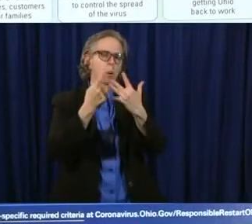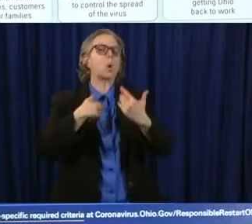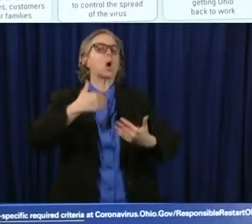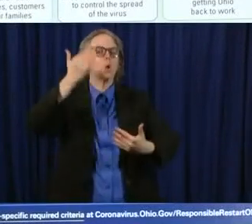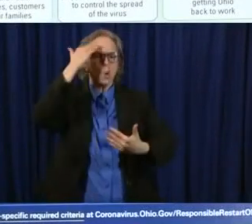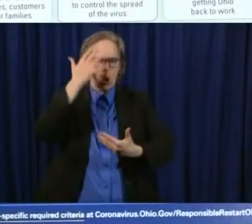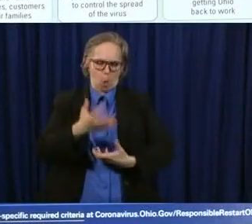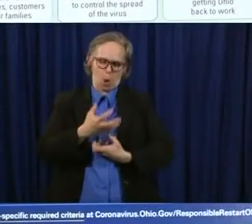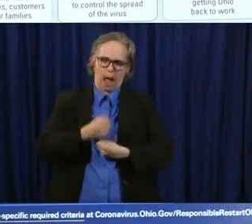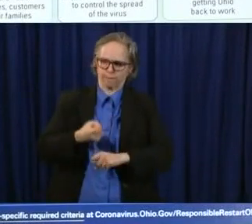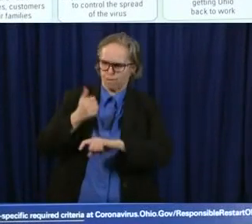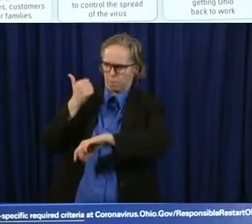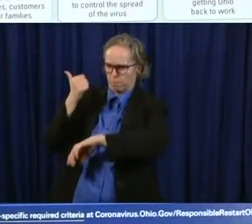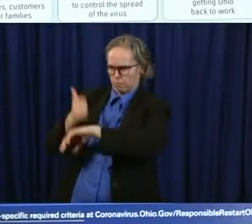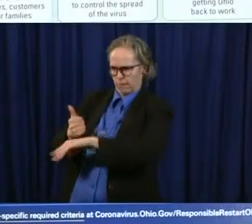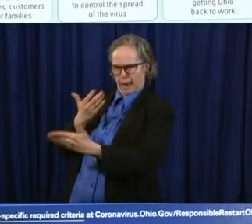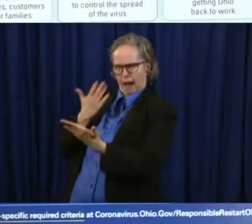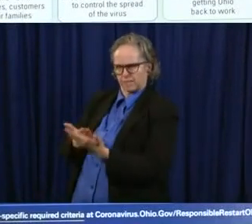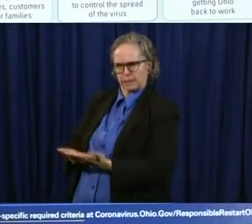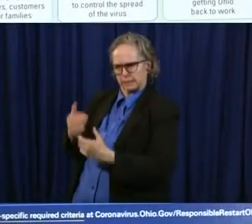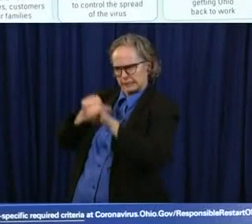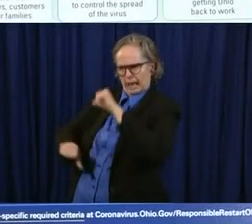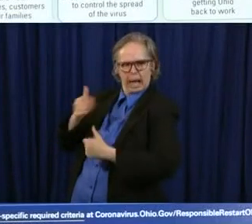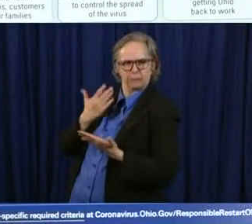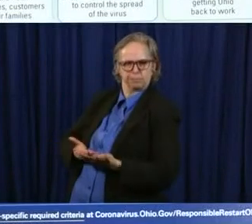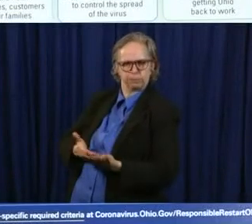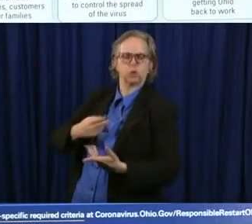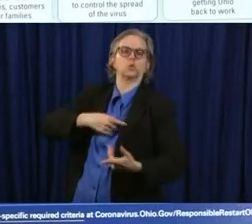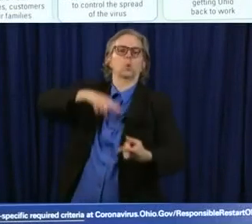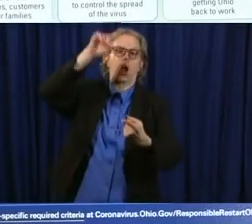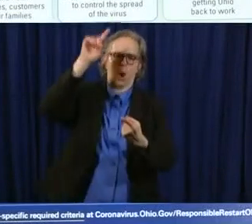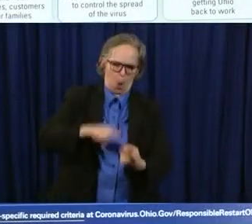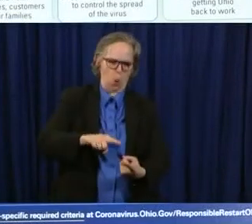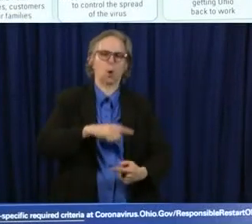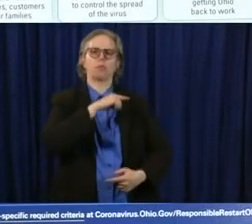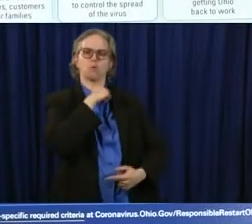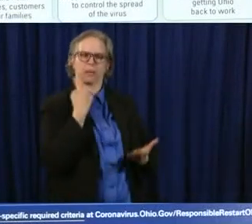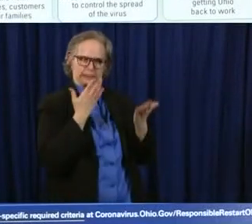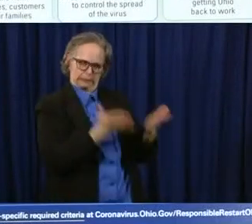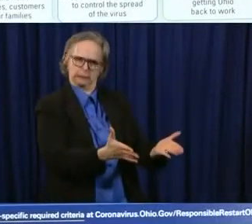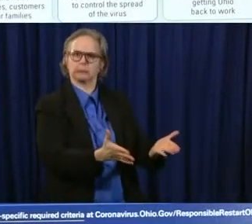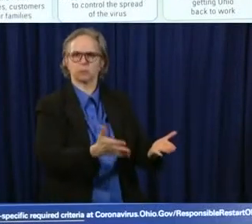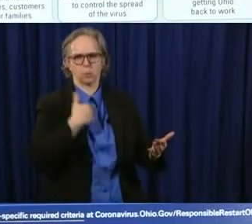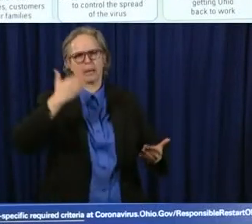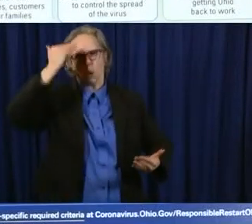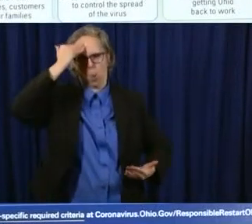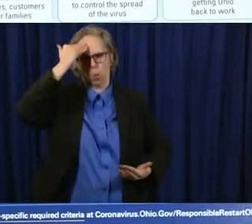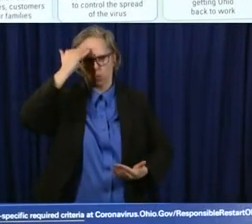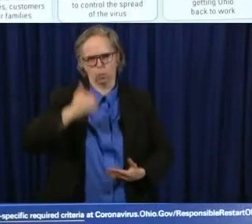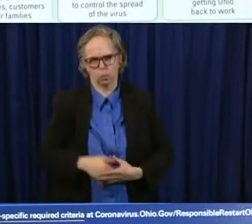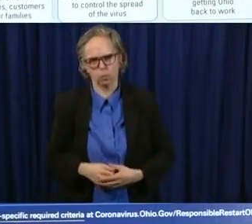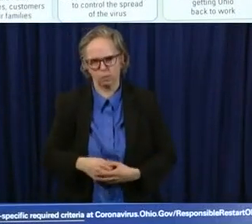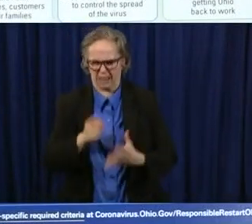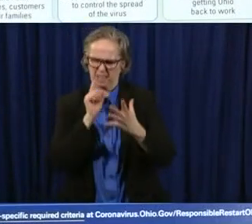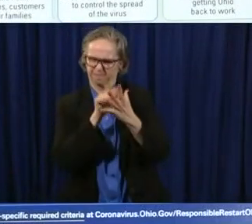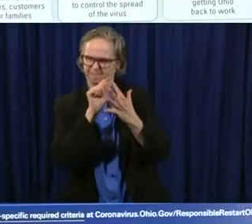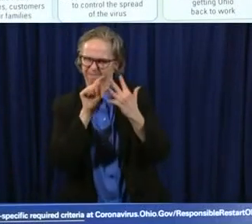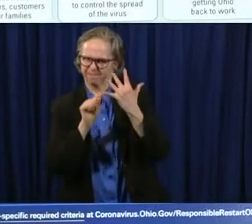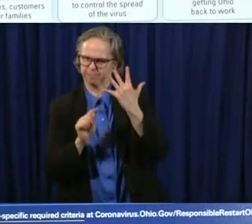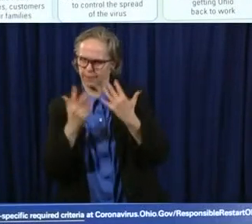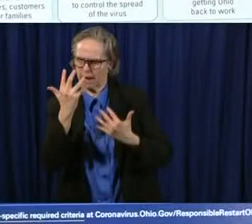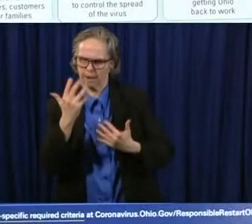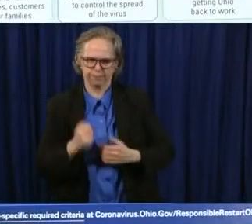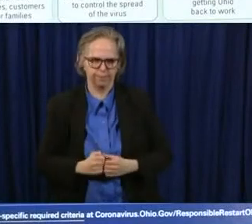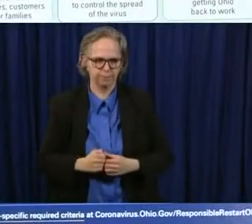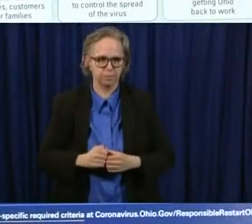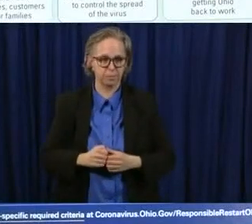increase the odds for us or for those employees and and so for anybody who doesn't